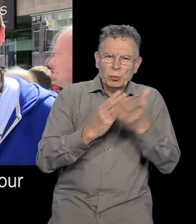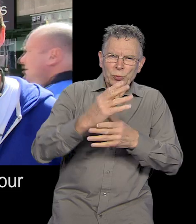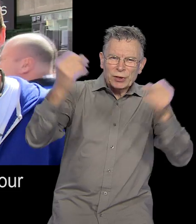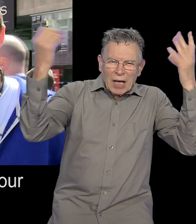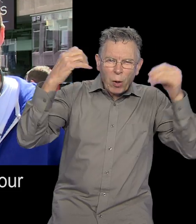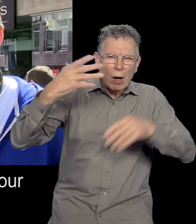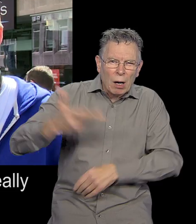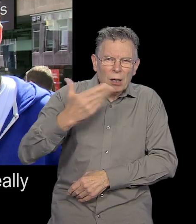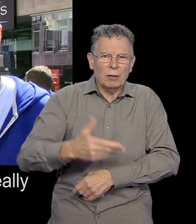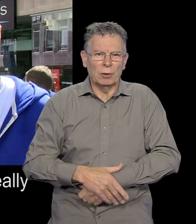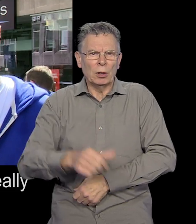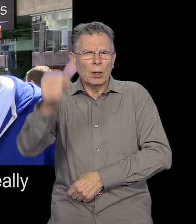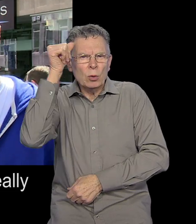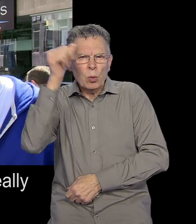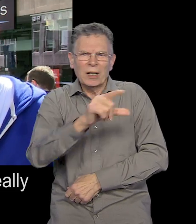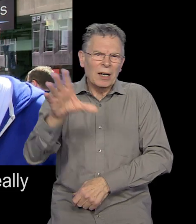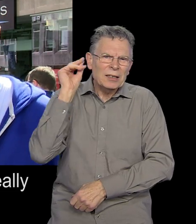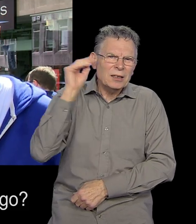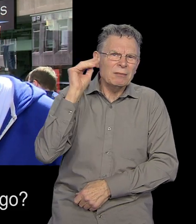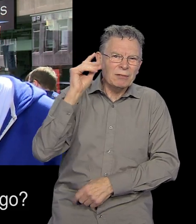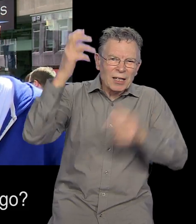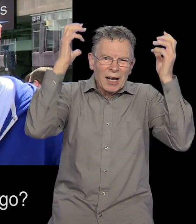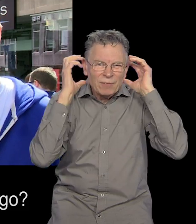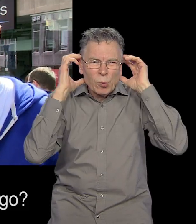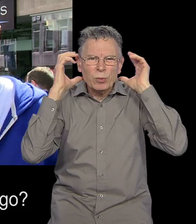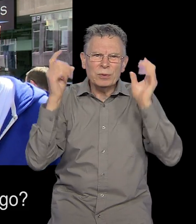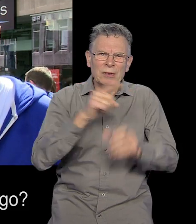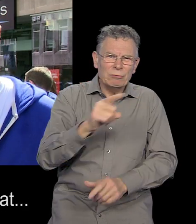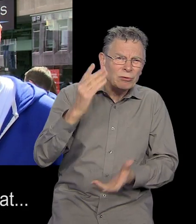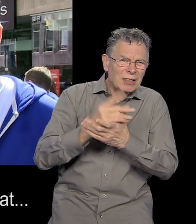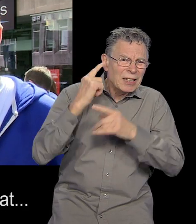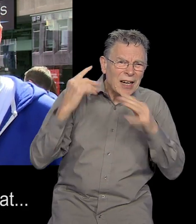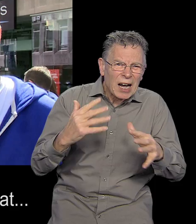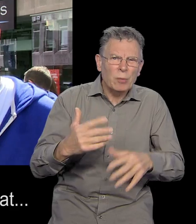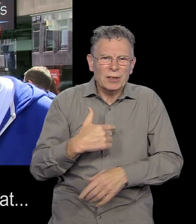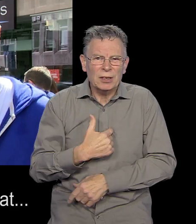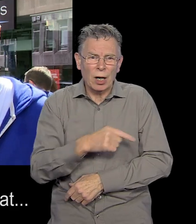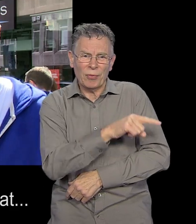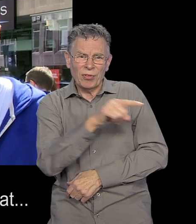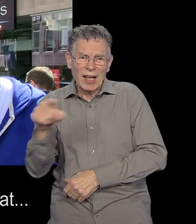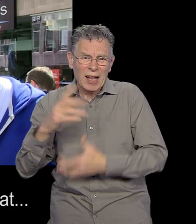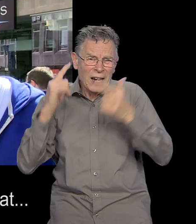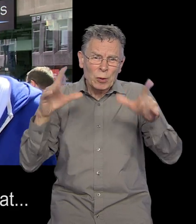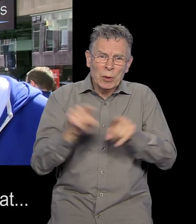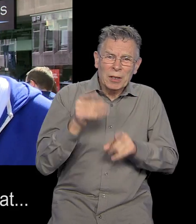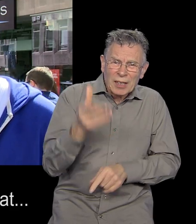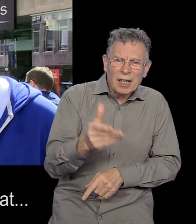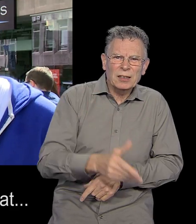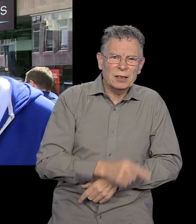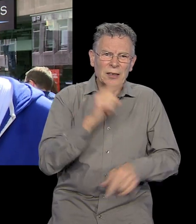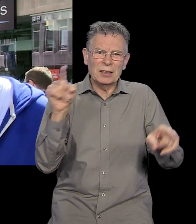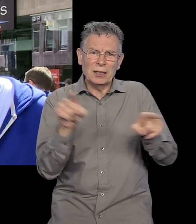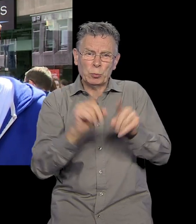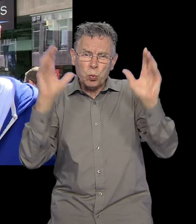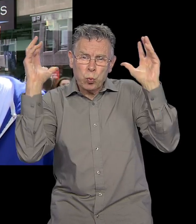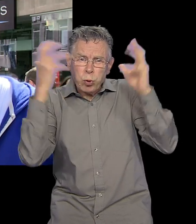you know when you listen to your earphones, do have them on, like, really, really loud? Are they as loud as they go? They do not use it well. Yeah. Do they not worry you at all, that kind of